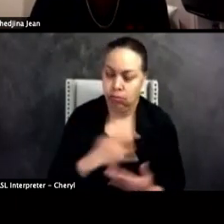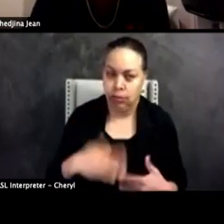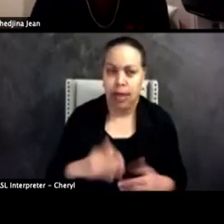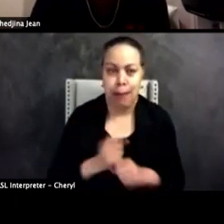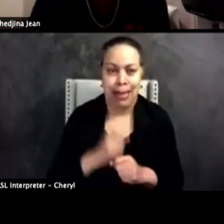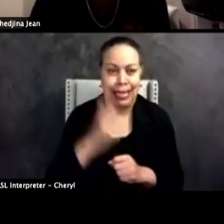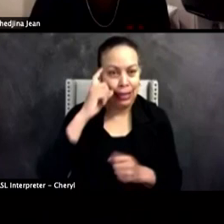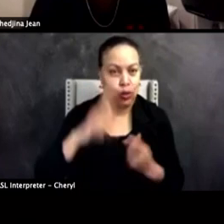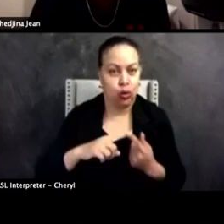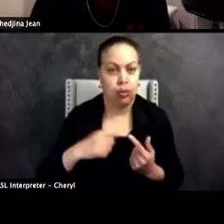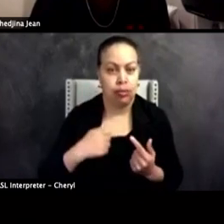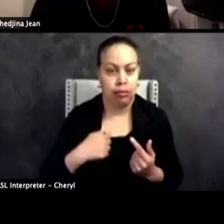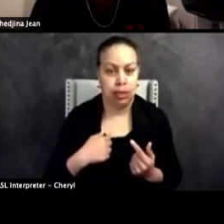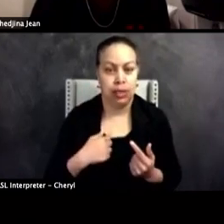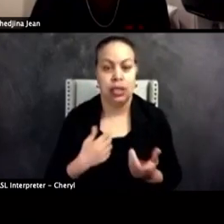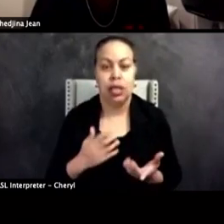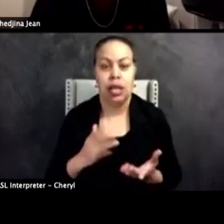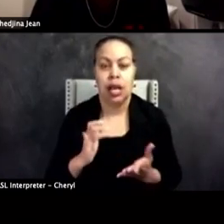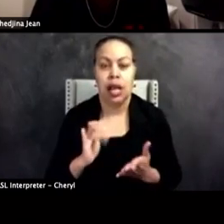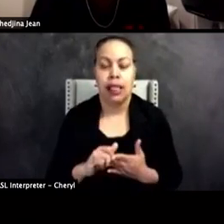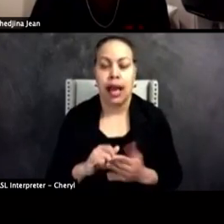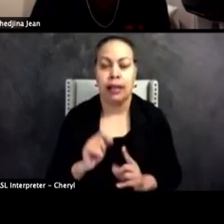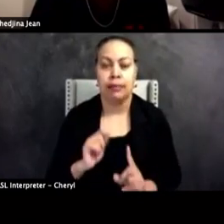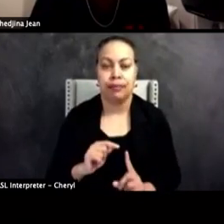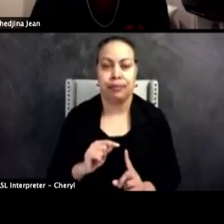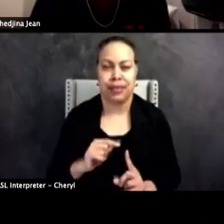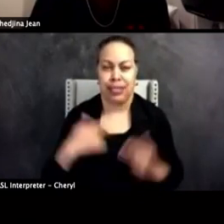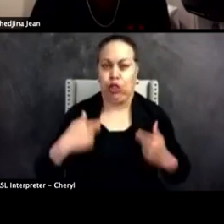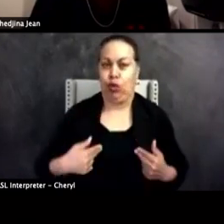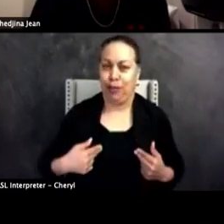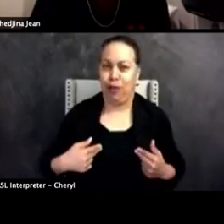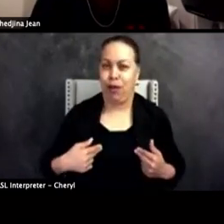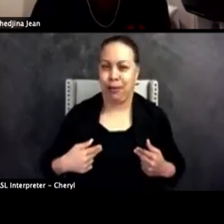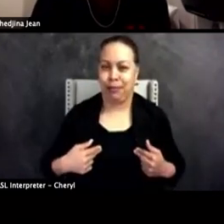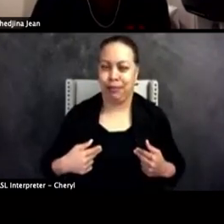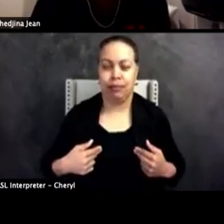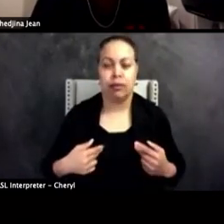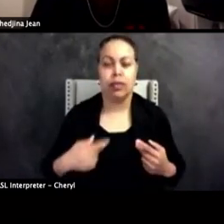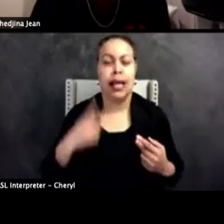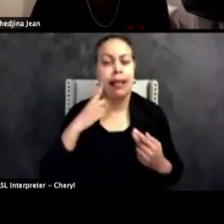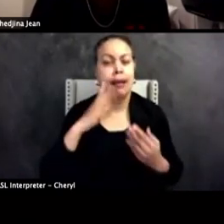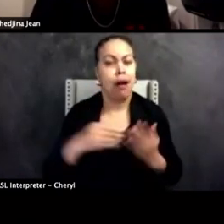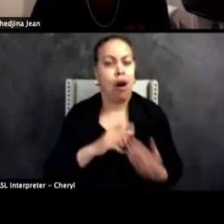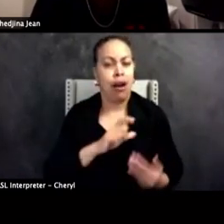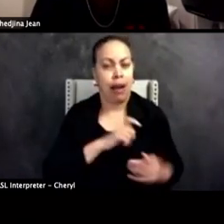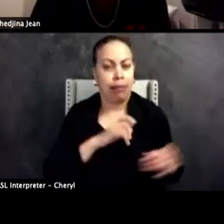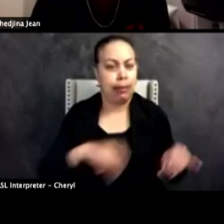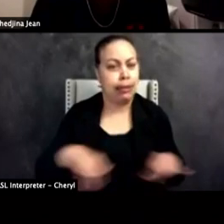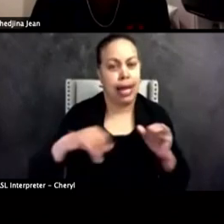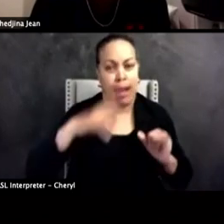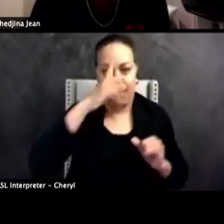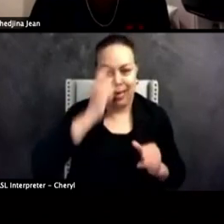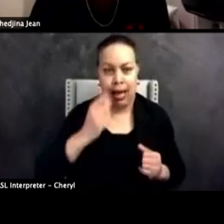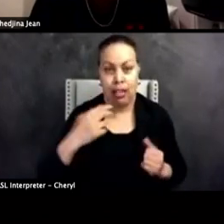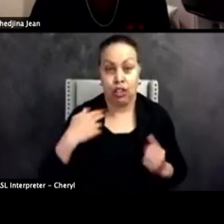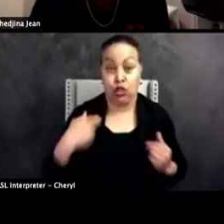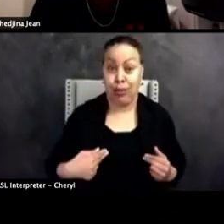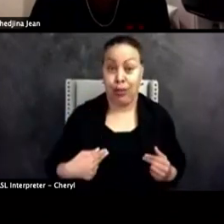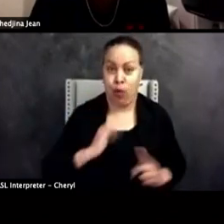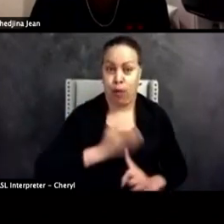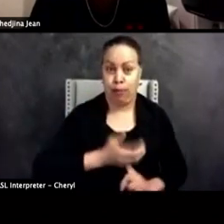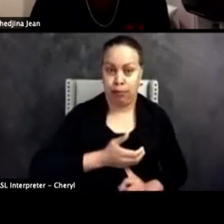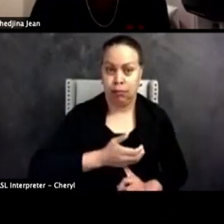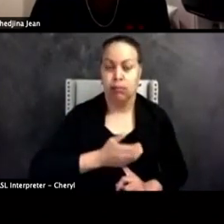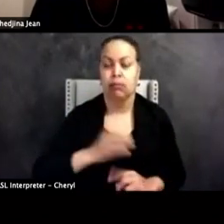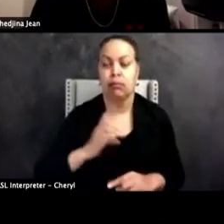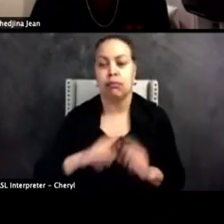to me is the uniform aspect where, you know, you would think that all cops are the same because they wear that uniform. What I want to say to you is that